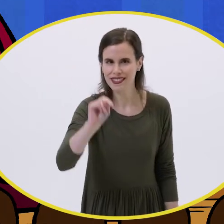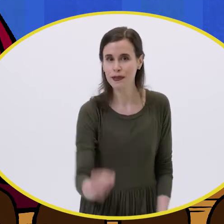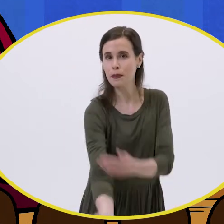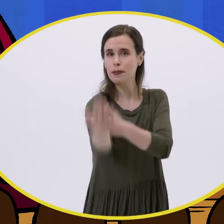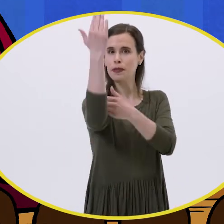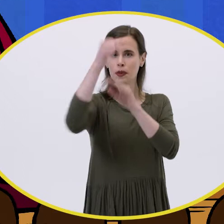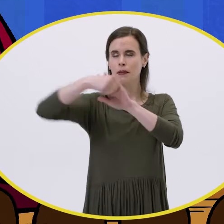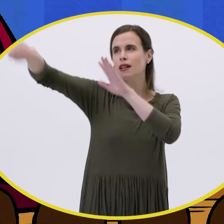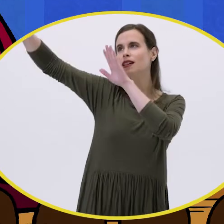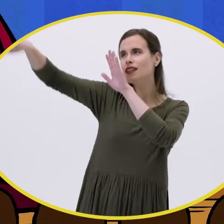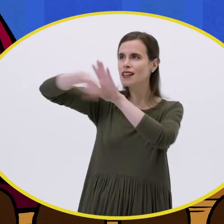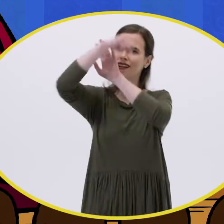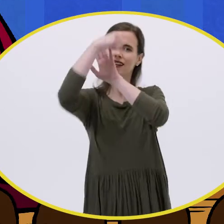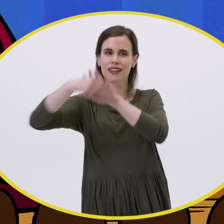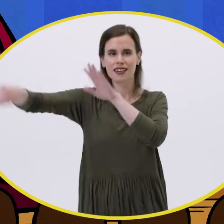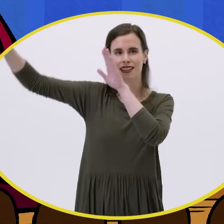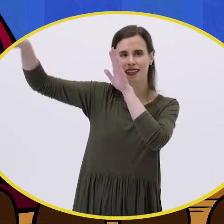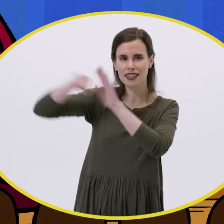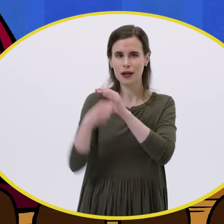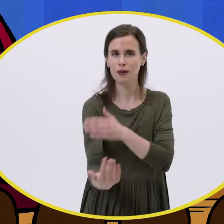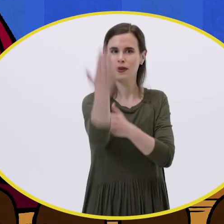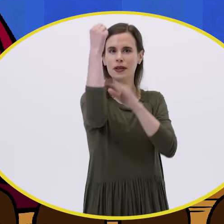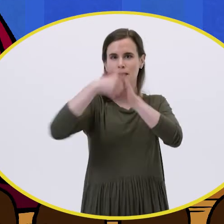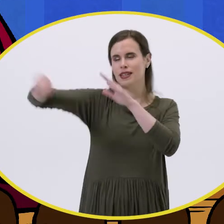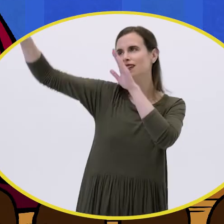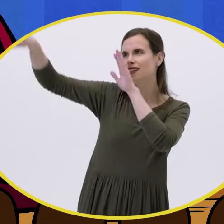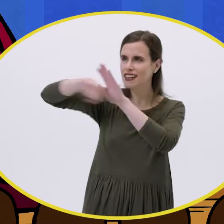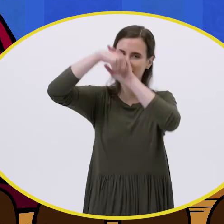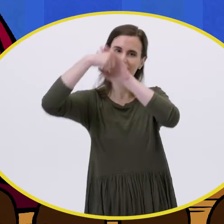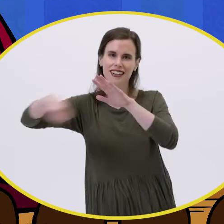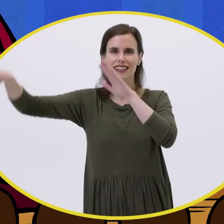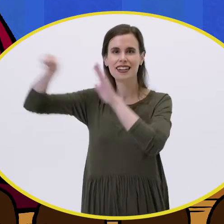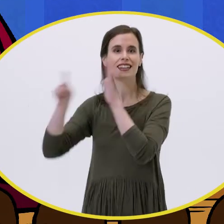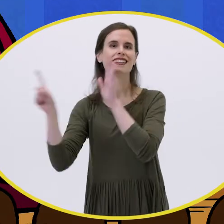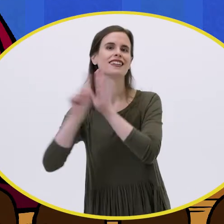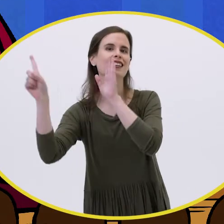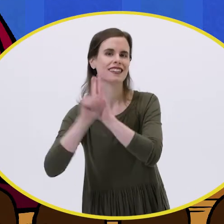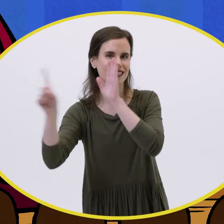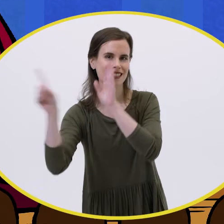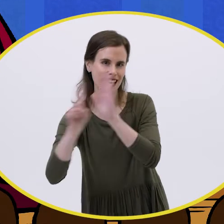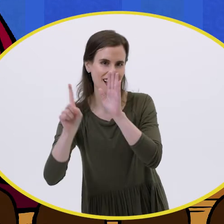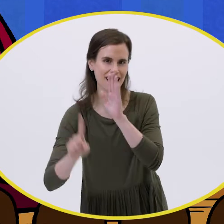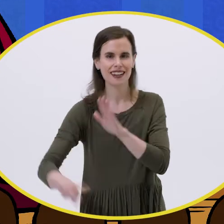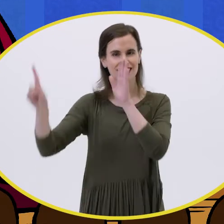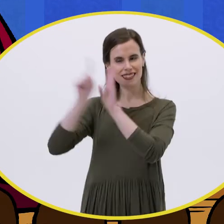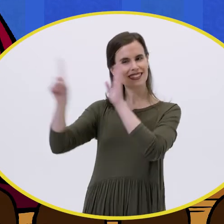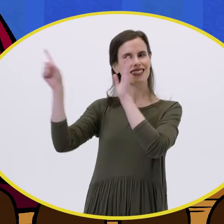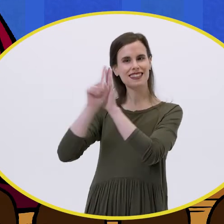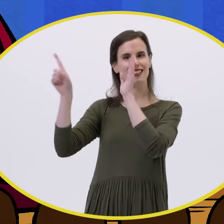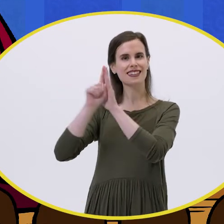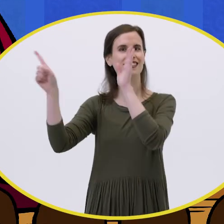John Morning bells are ringing Morning bells are ringing Ding, ding,